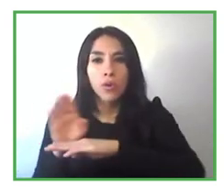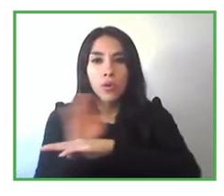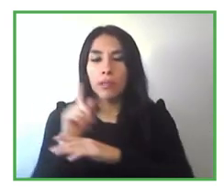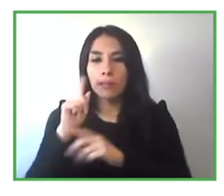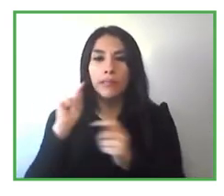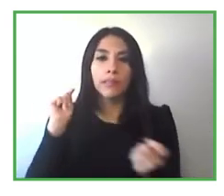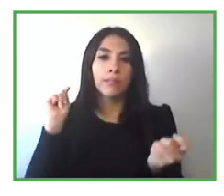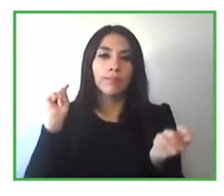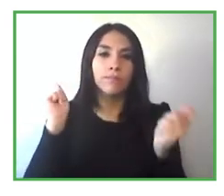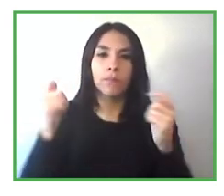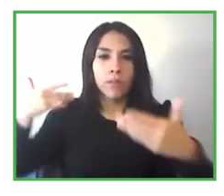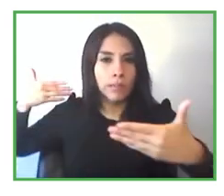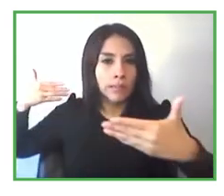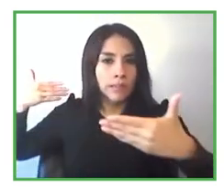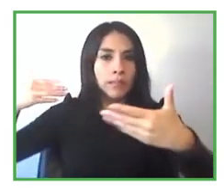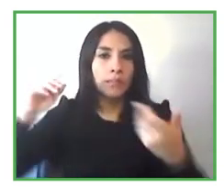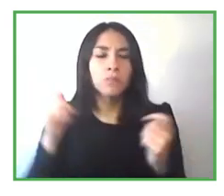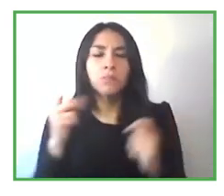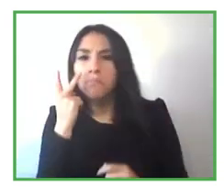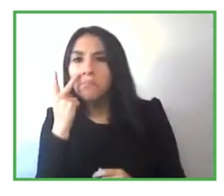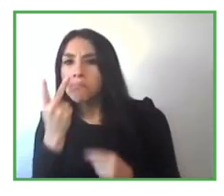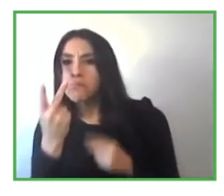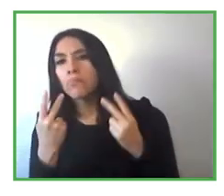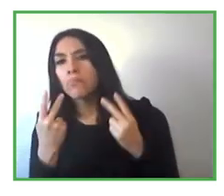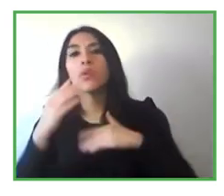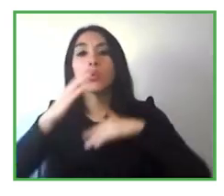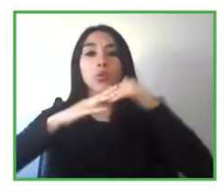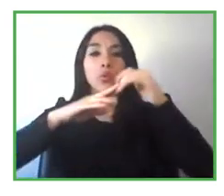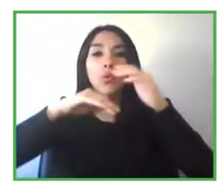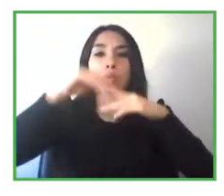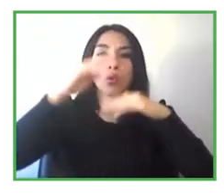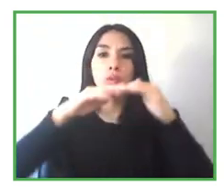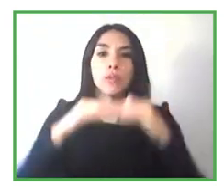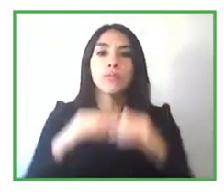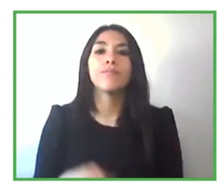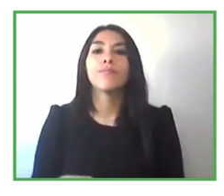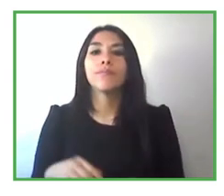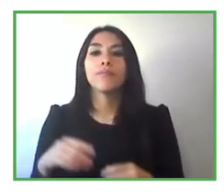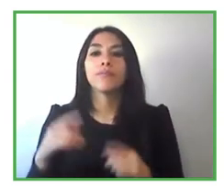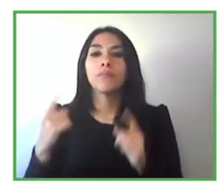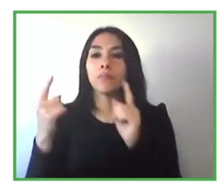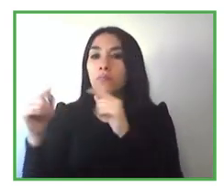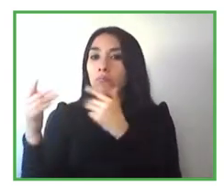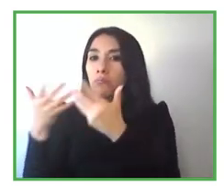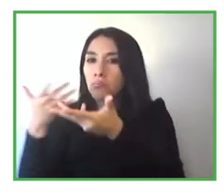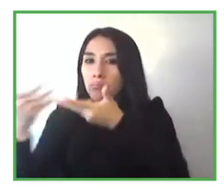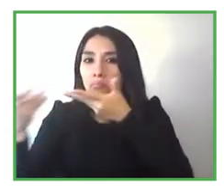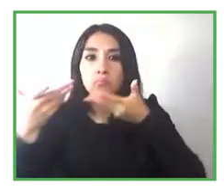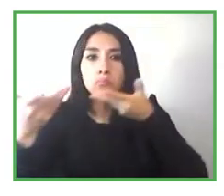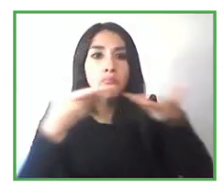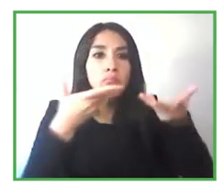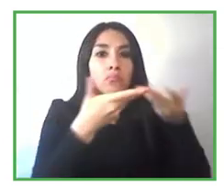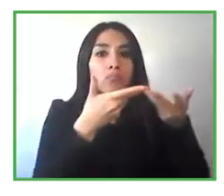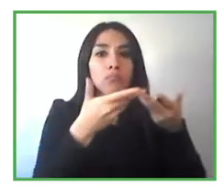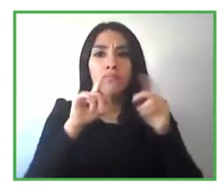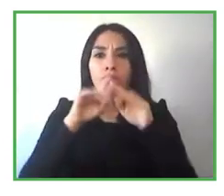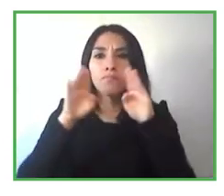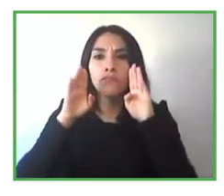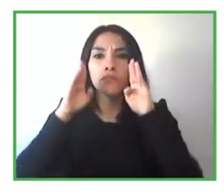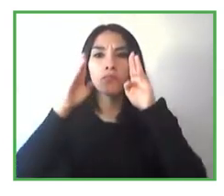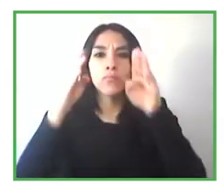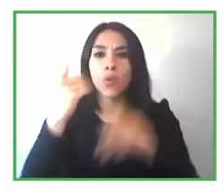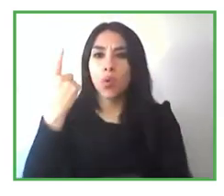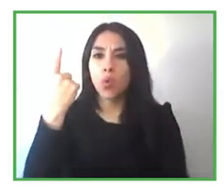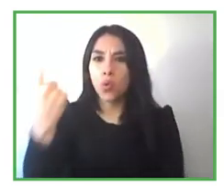so every company is unique every graduate is unique so therefore we have to adapt the policies and the